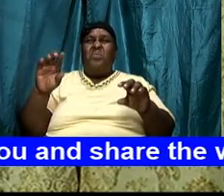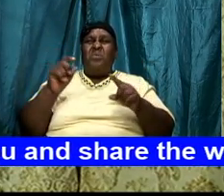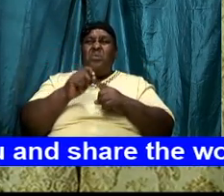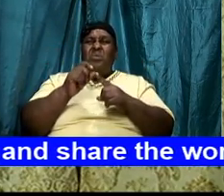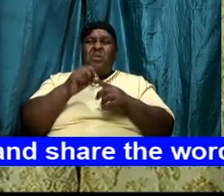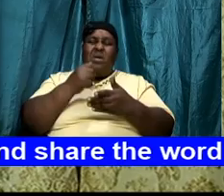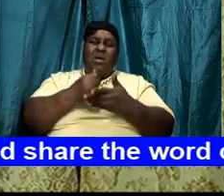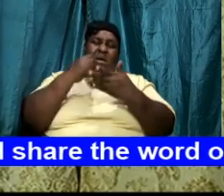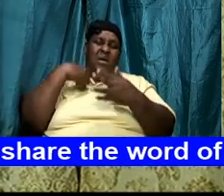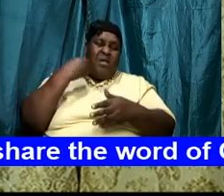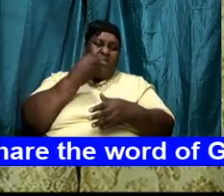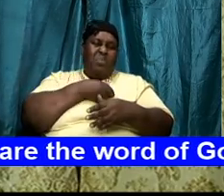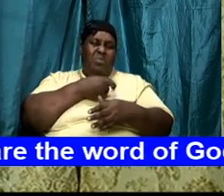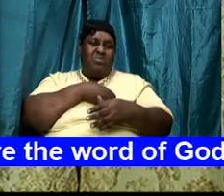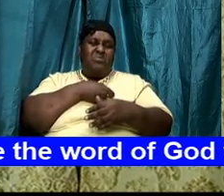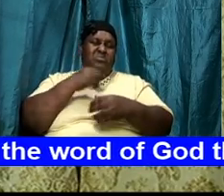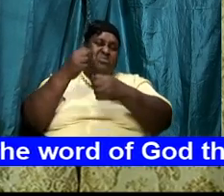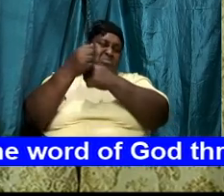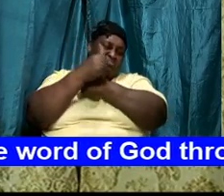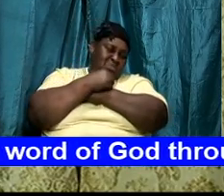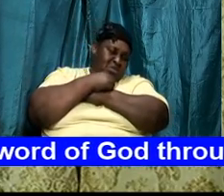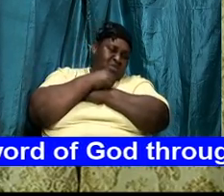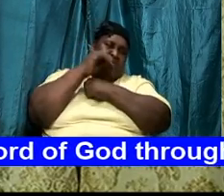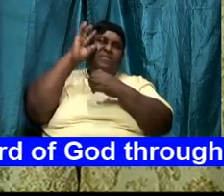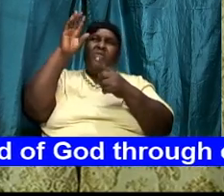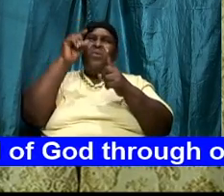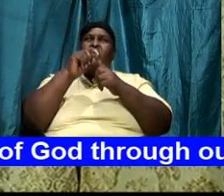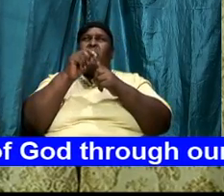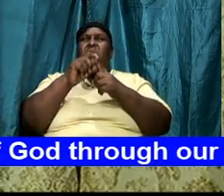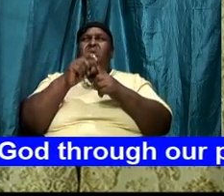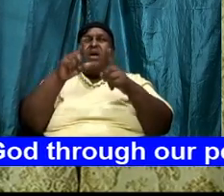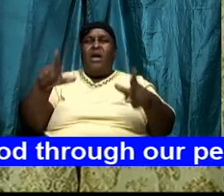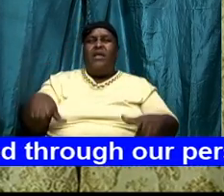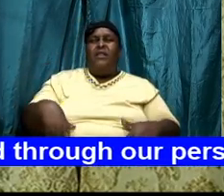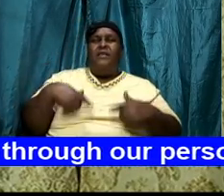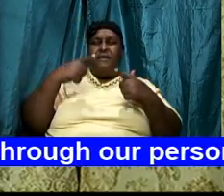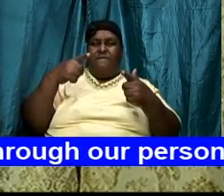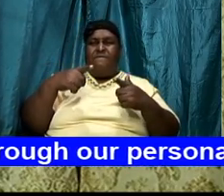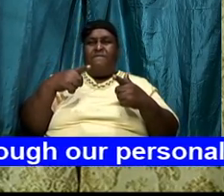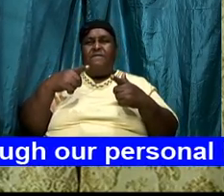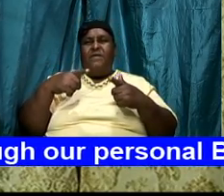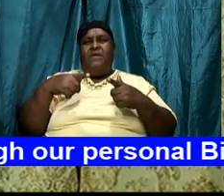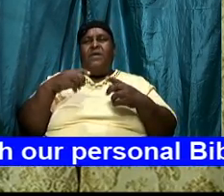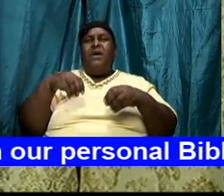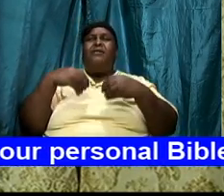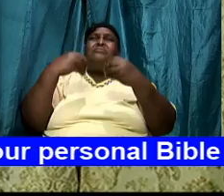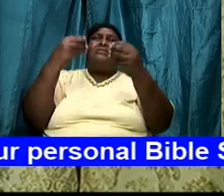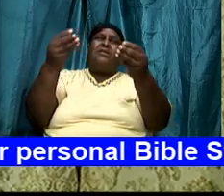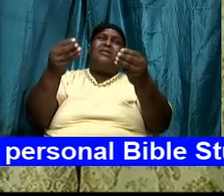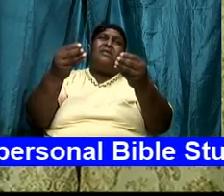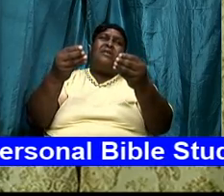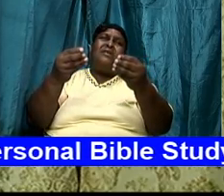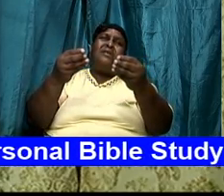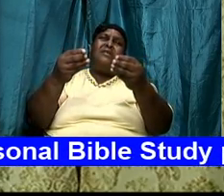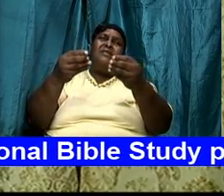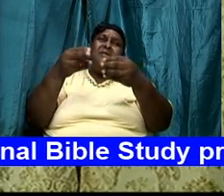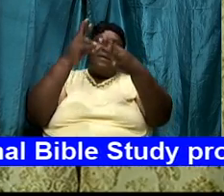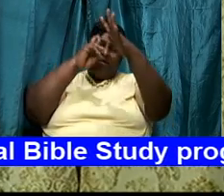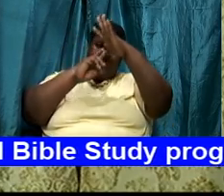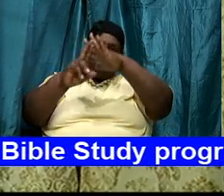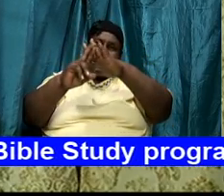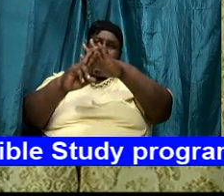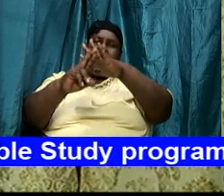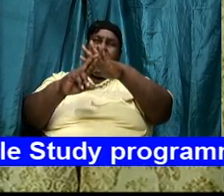great God almighty to embrace your words and to walk therein and to give due respect and